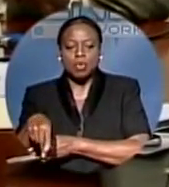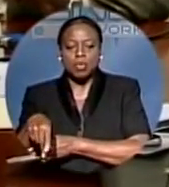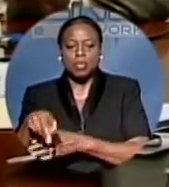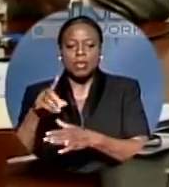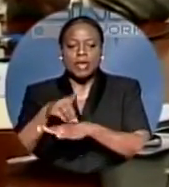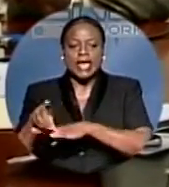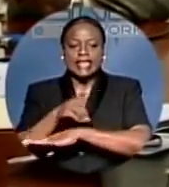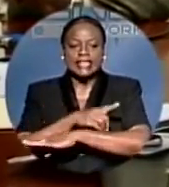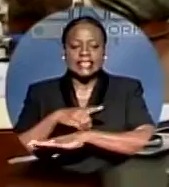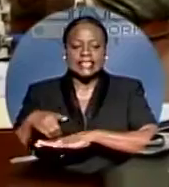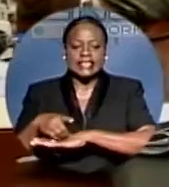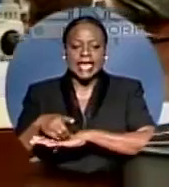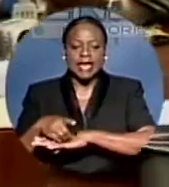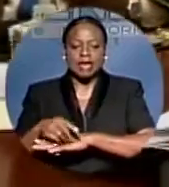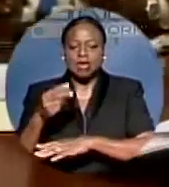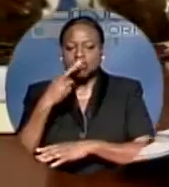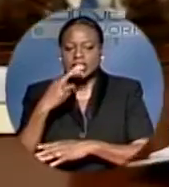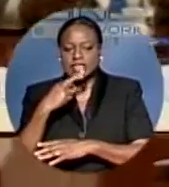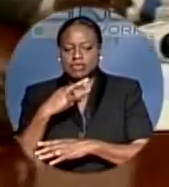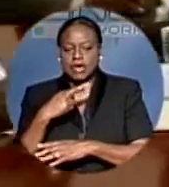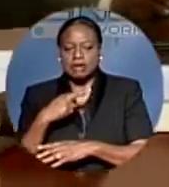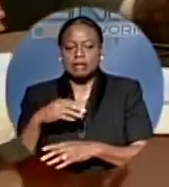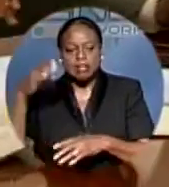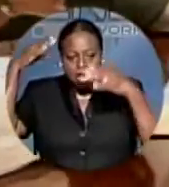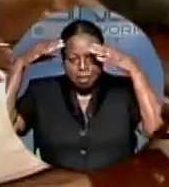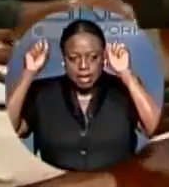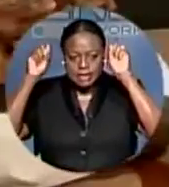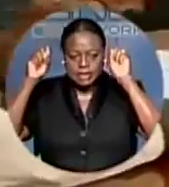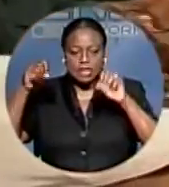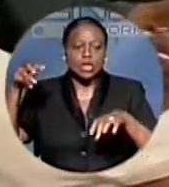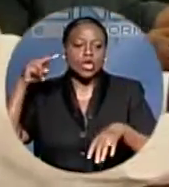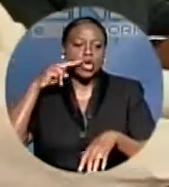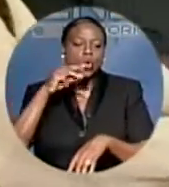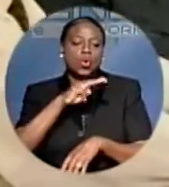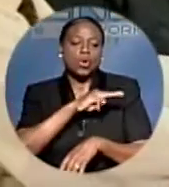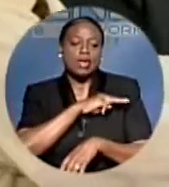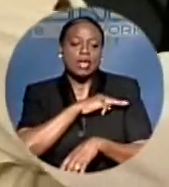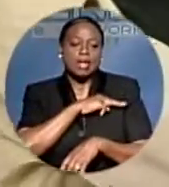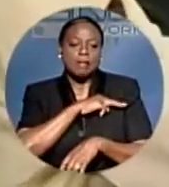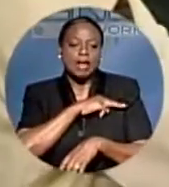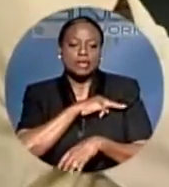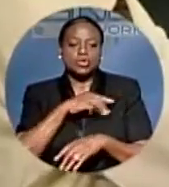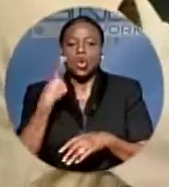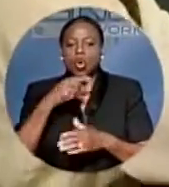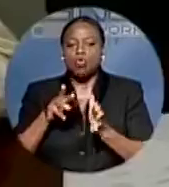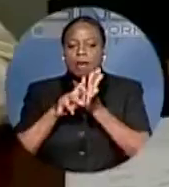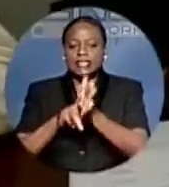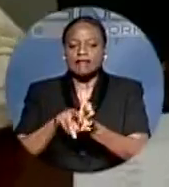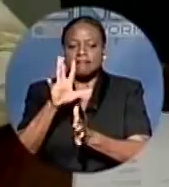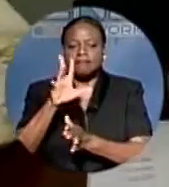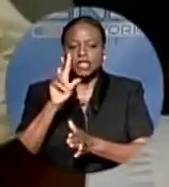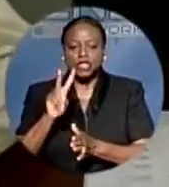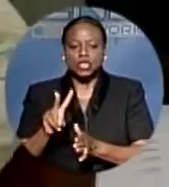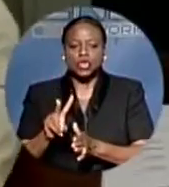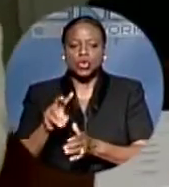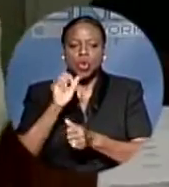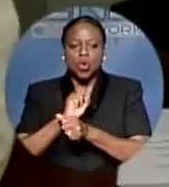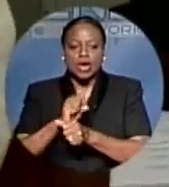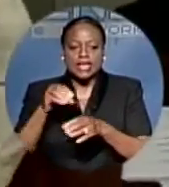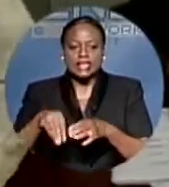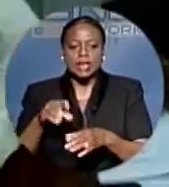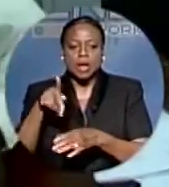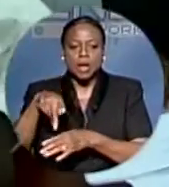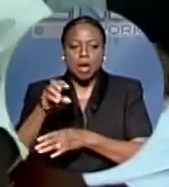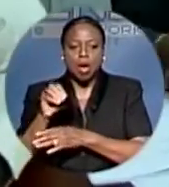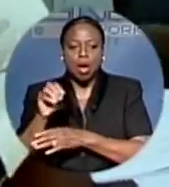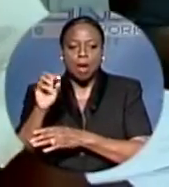Union President Nicole Martin, which represented the restaurant employees, some 52 employees at Poop Deck East Bay Street will benefit from the